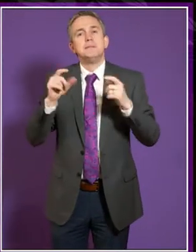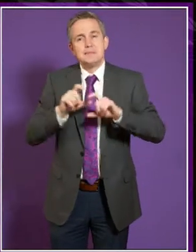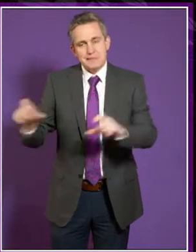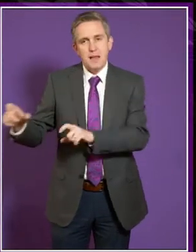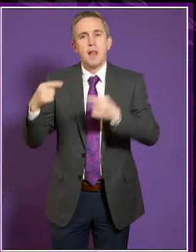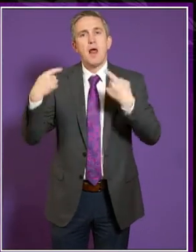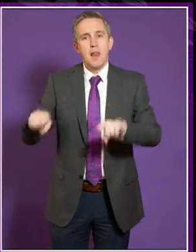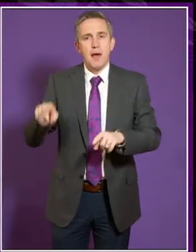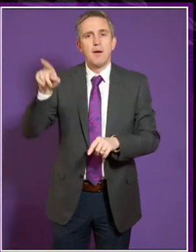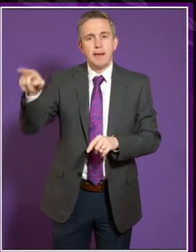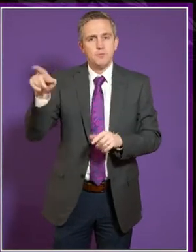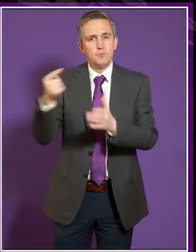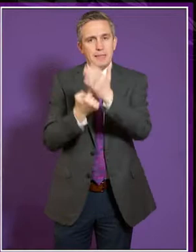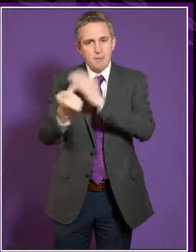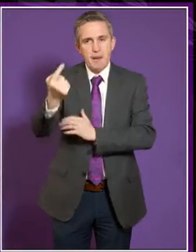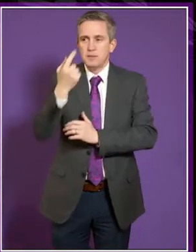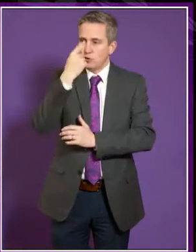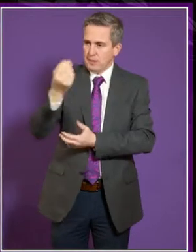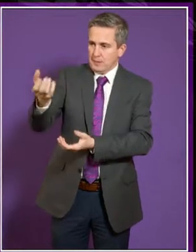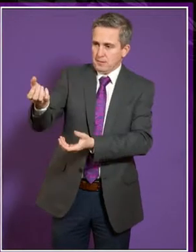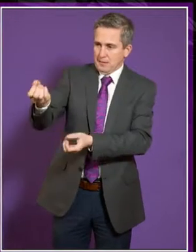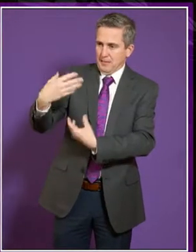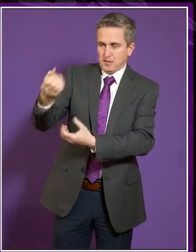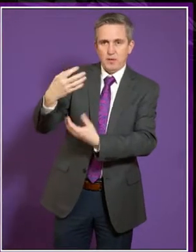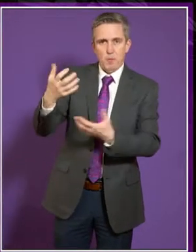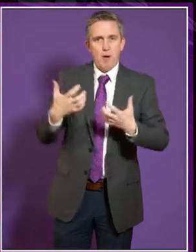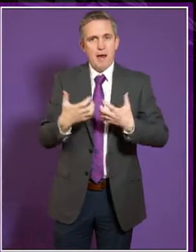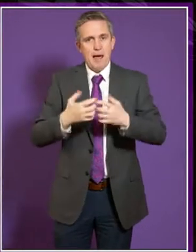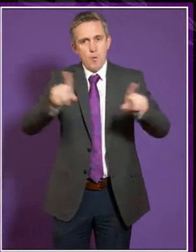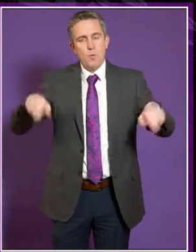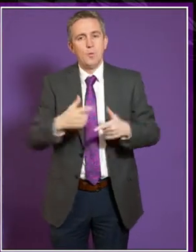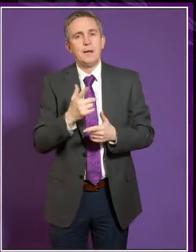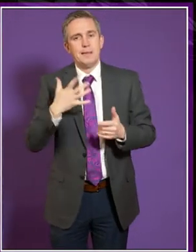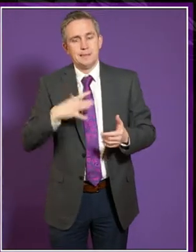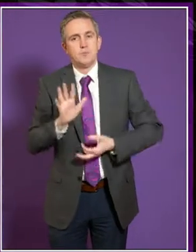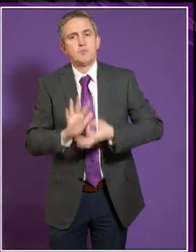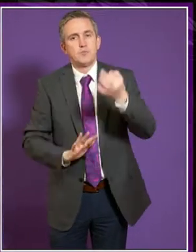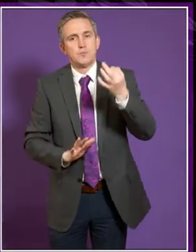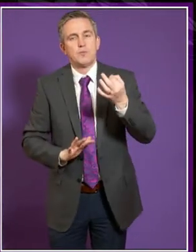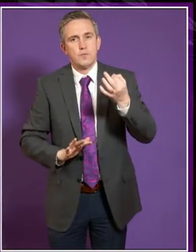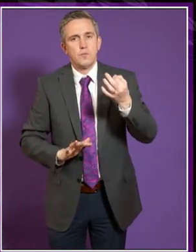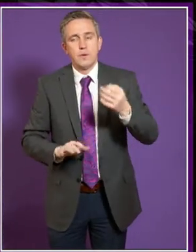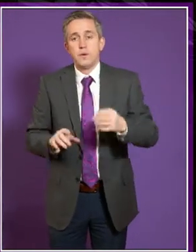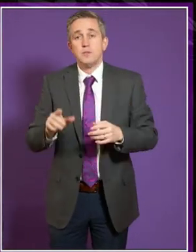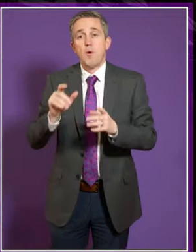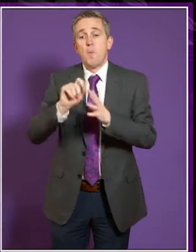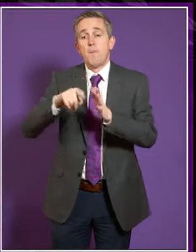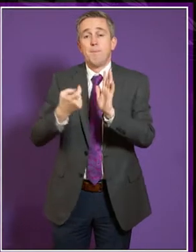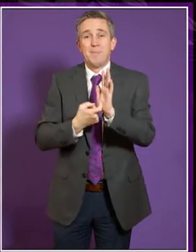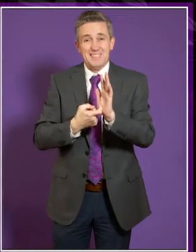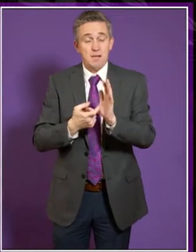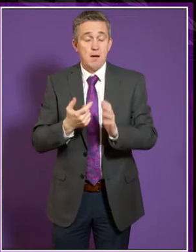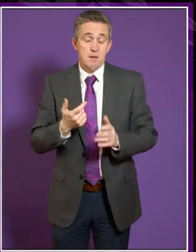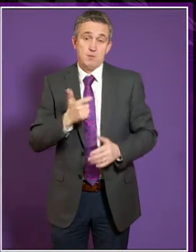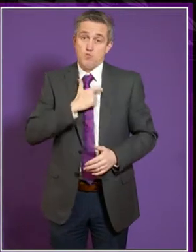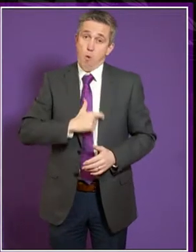being here to help Peter in any way that he asked for, but recognising that part of Peter's role is to say